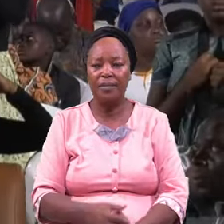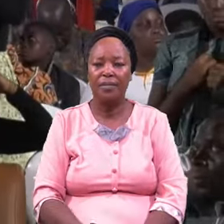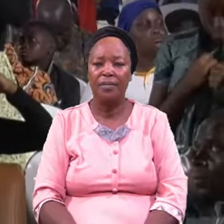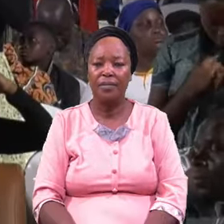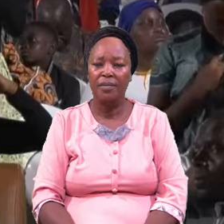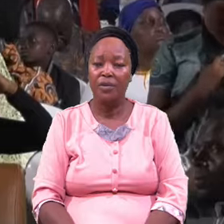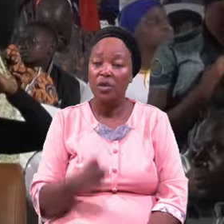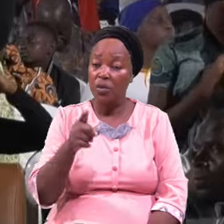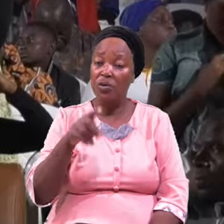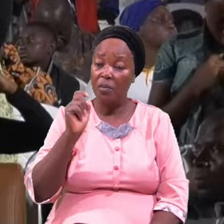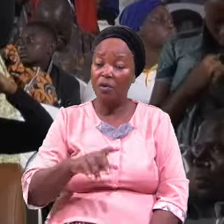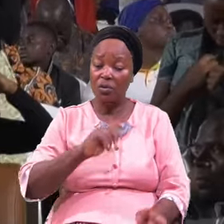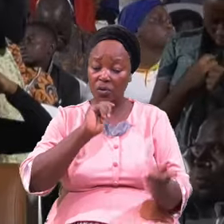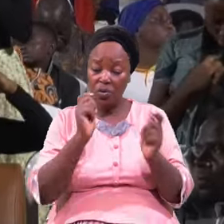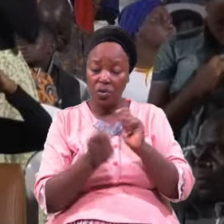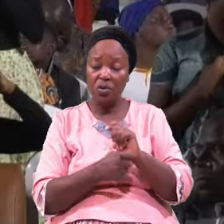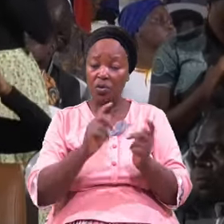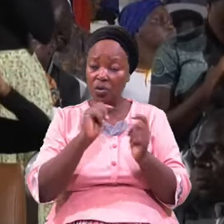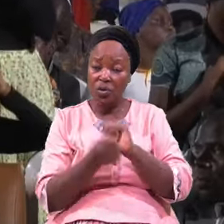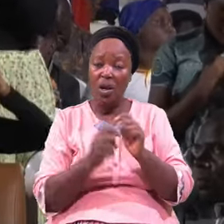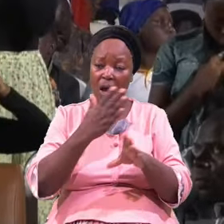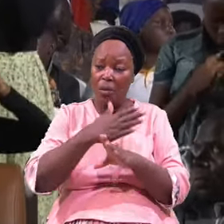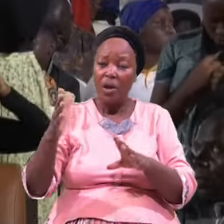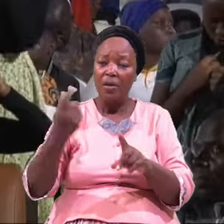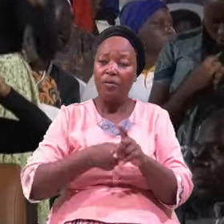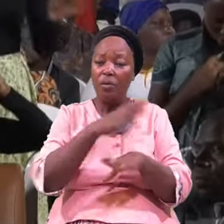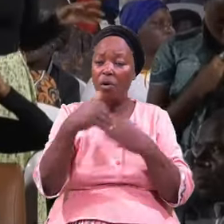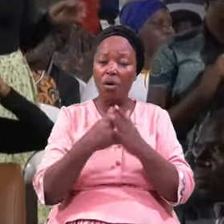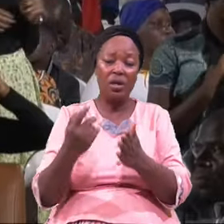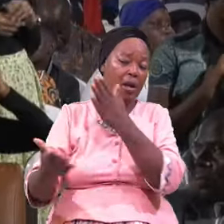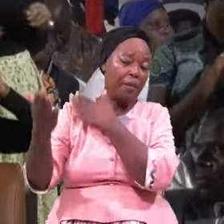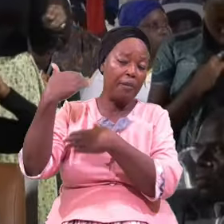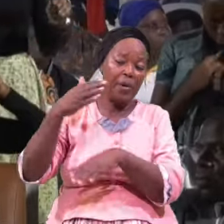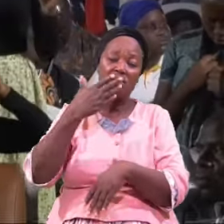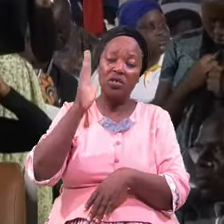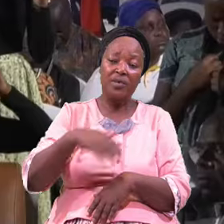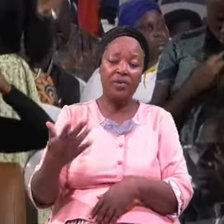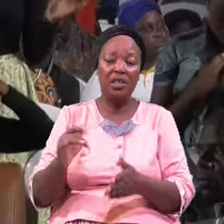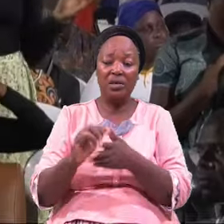Must Turn Away From All The Past Evil Things You Have Done